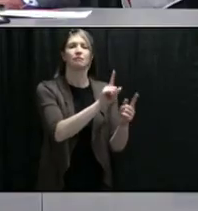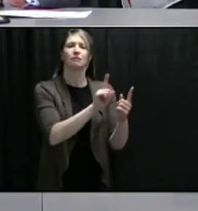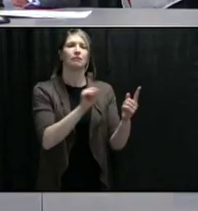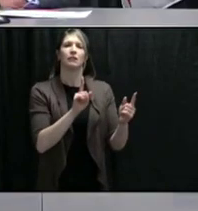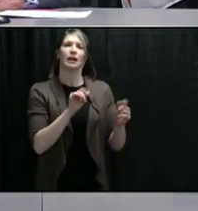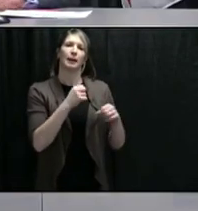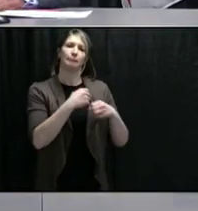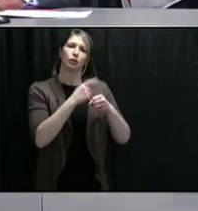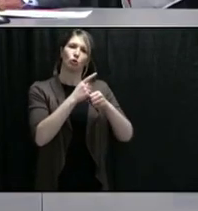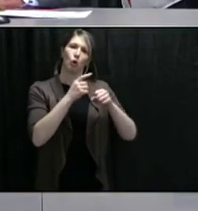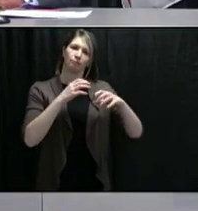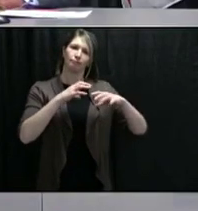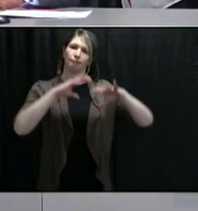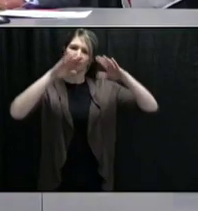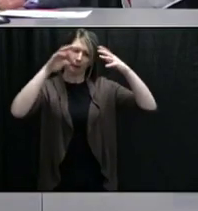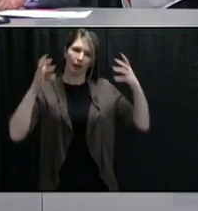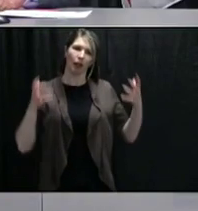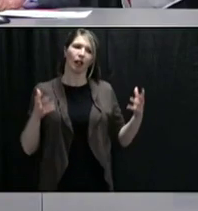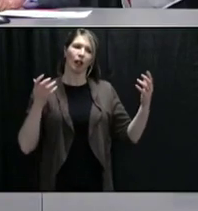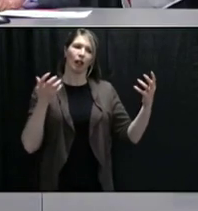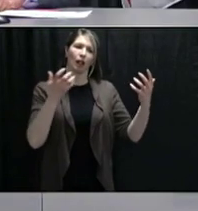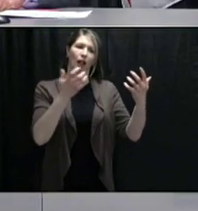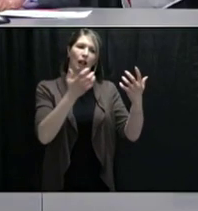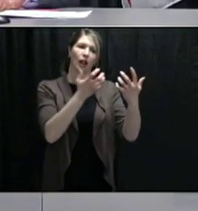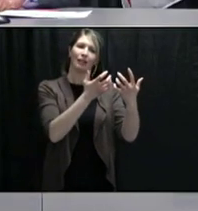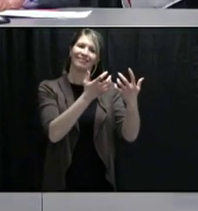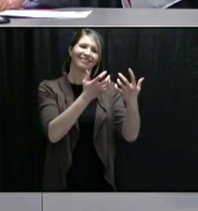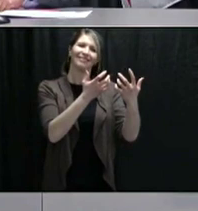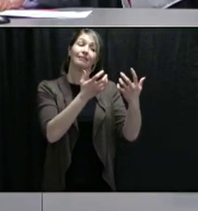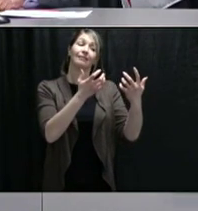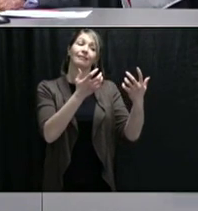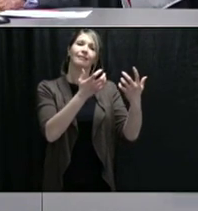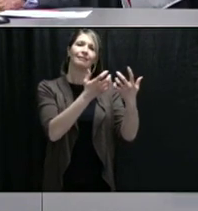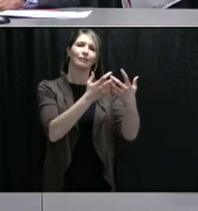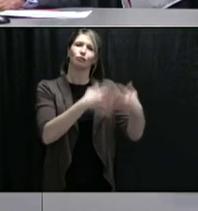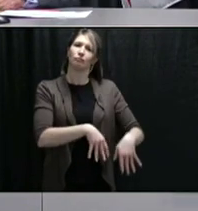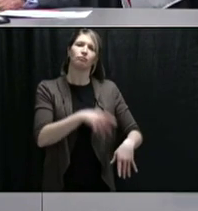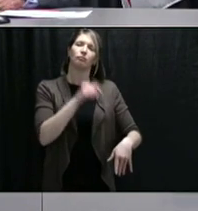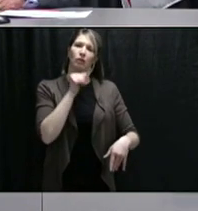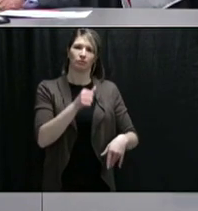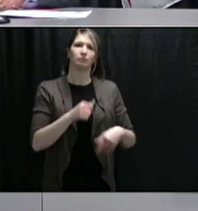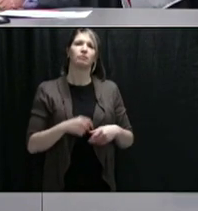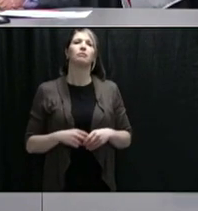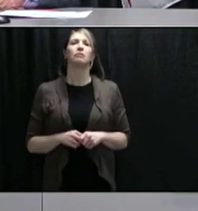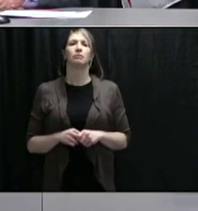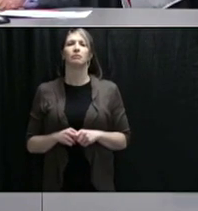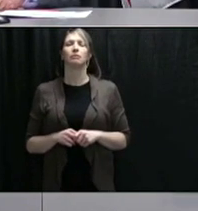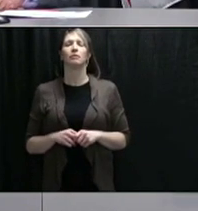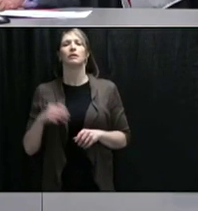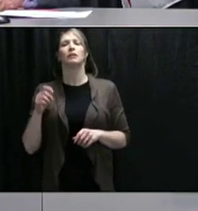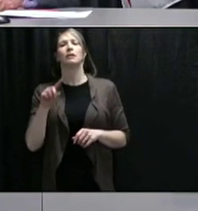Thank you. Our next question is from Elizabeth Witten of All-Newfoundland, Labrador. Please go ahead.